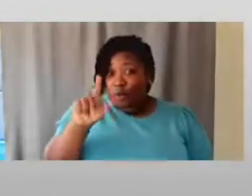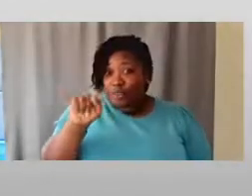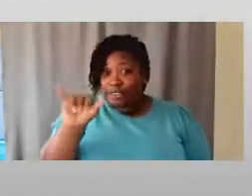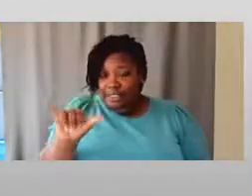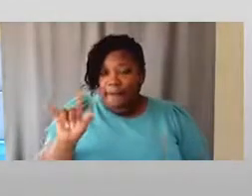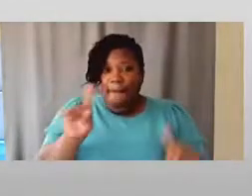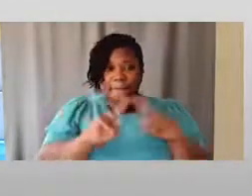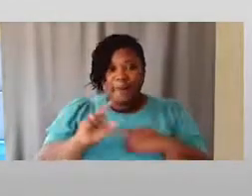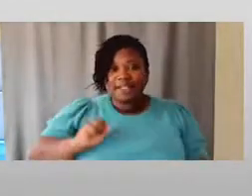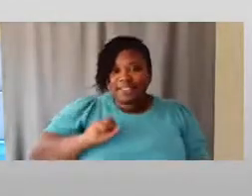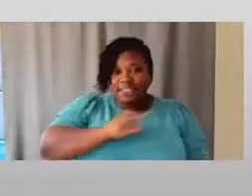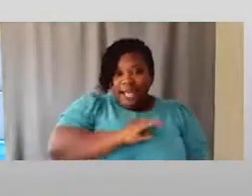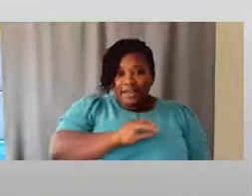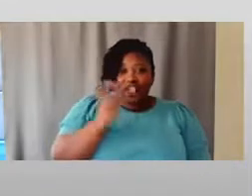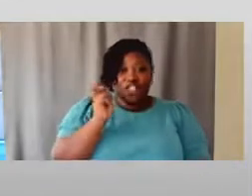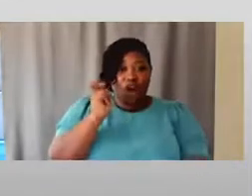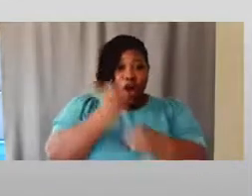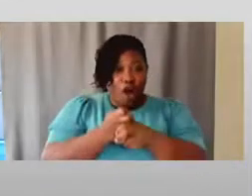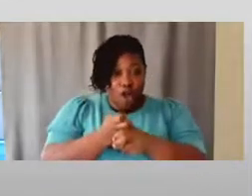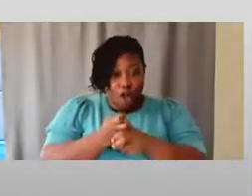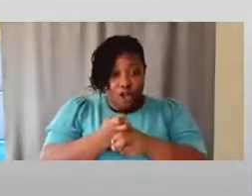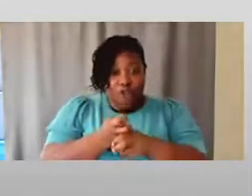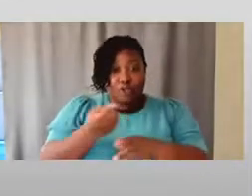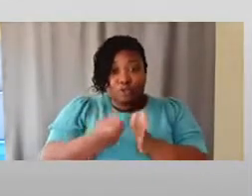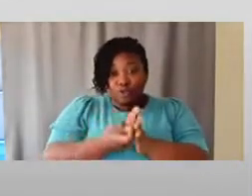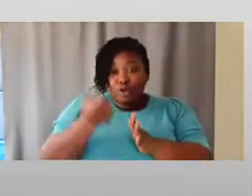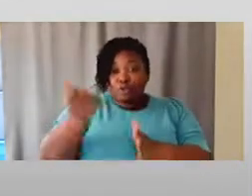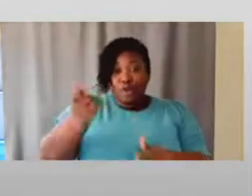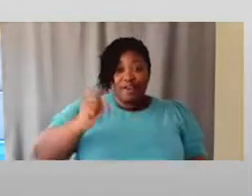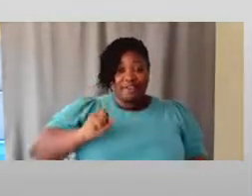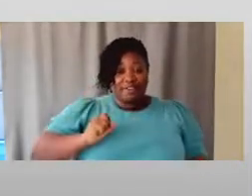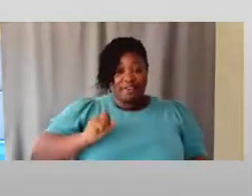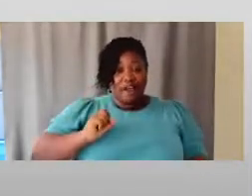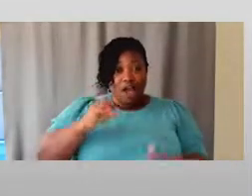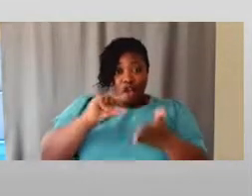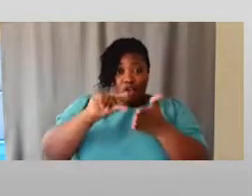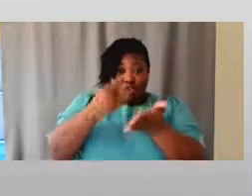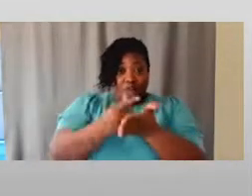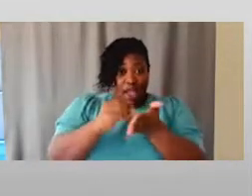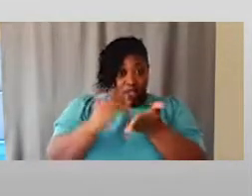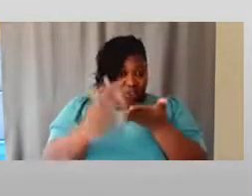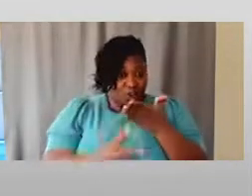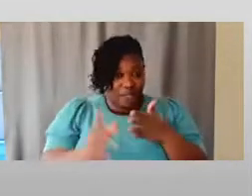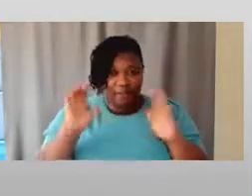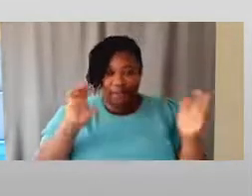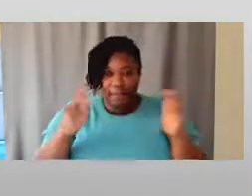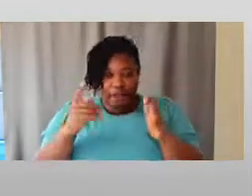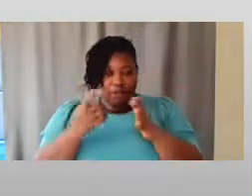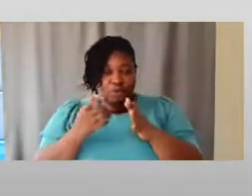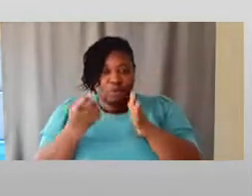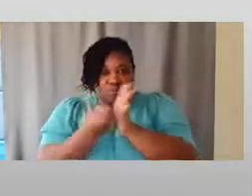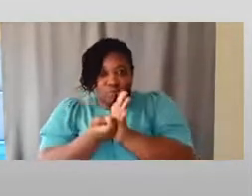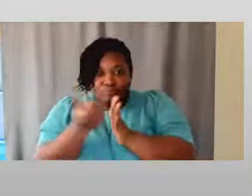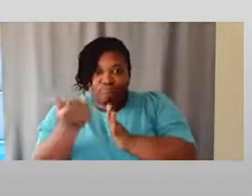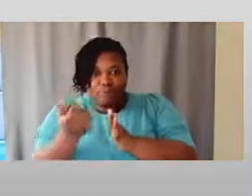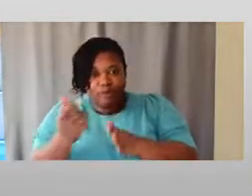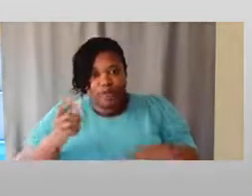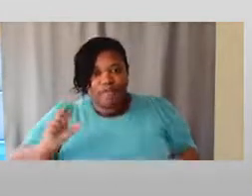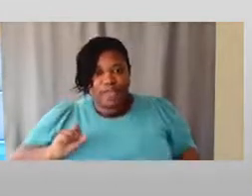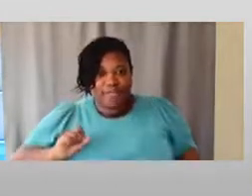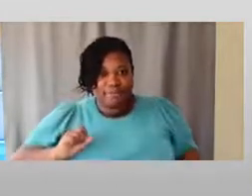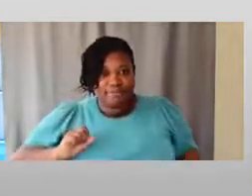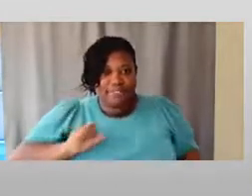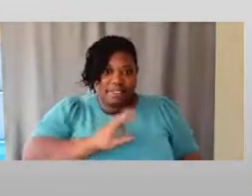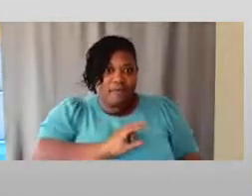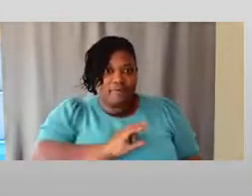student than it is to get rid of a staff member, for example. And so having conversations like that, where I was like, but I'm like 23, and